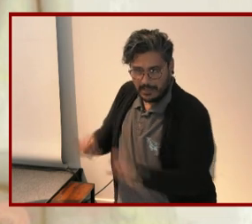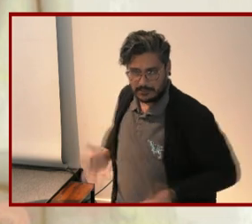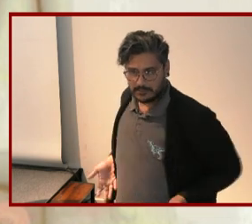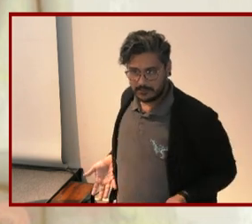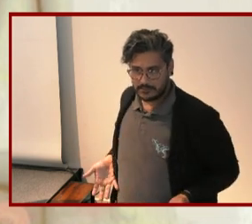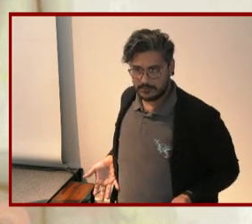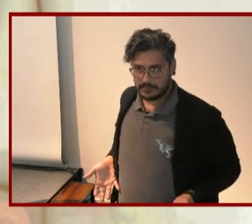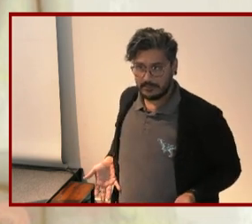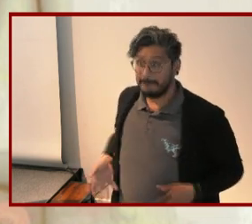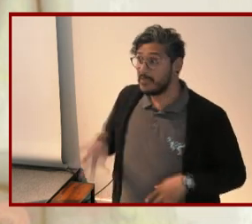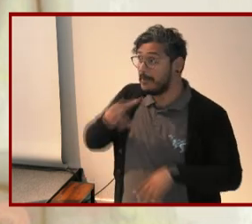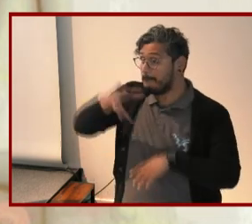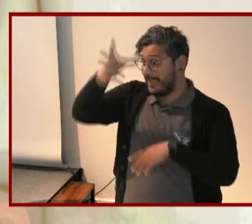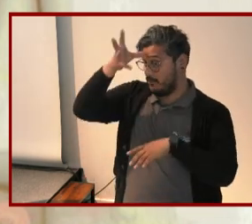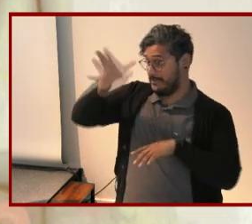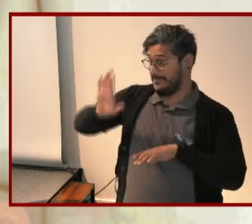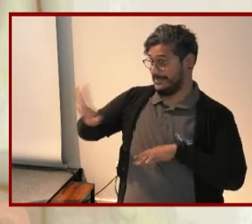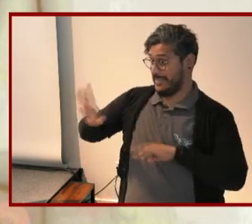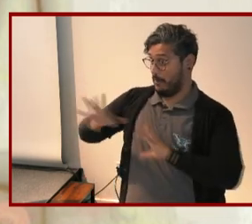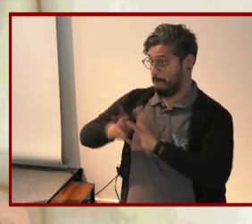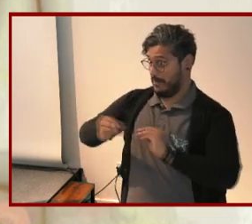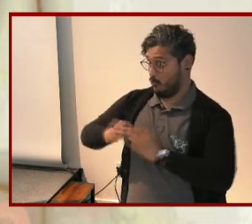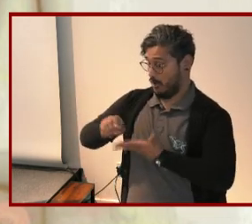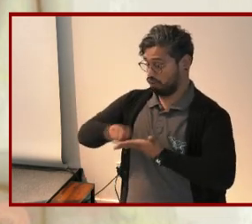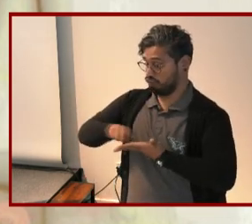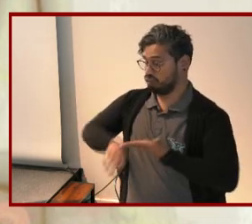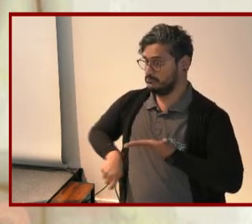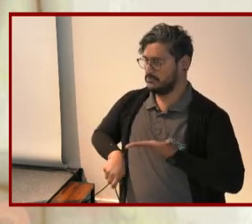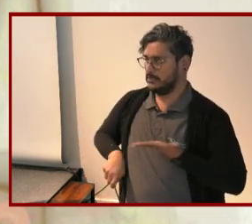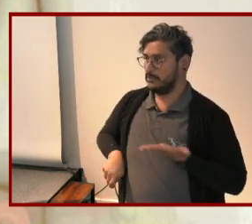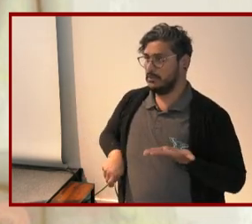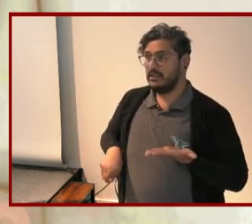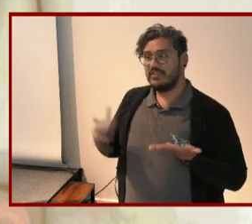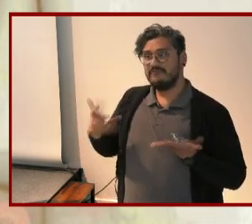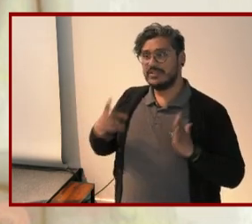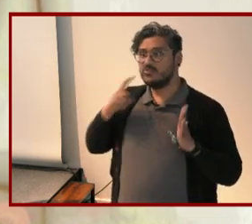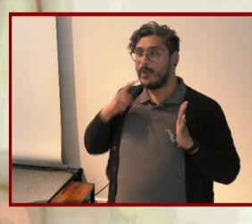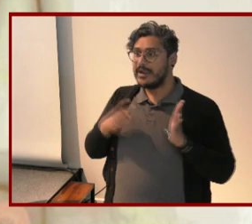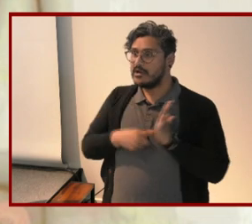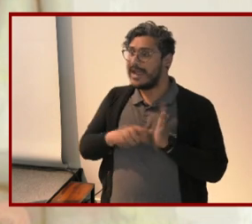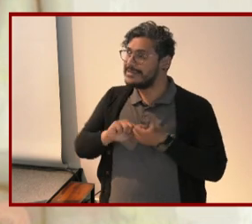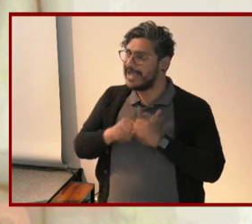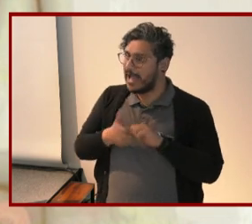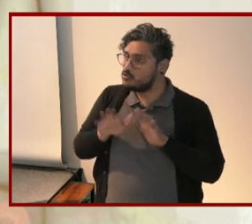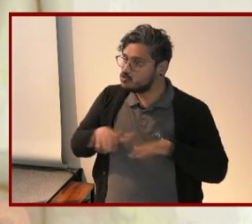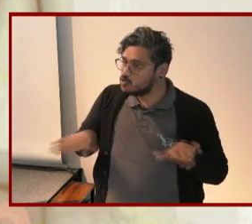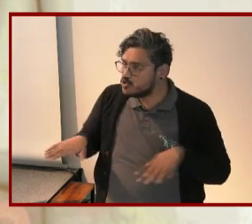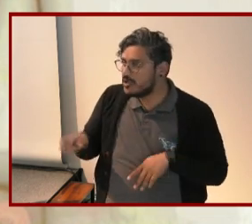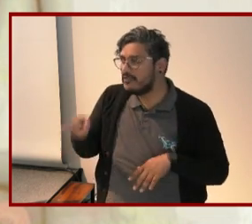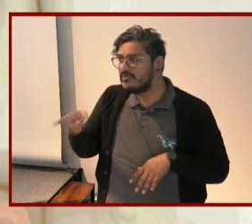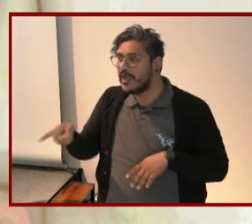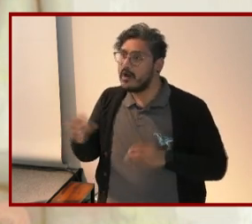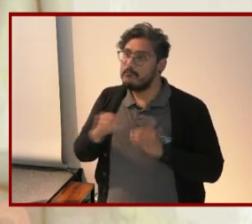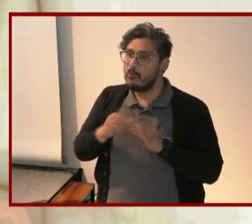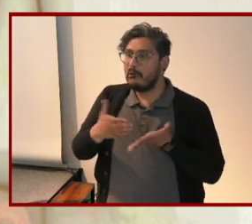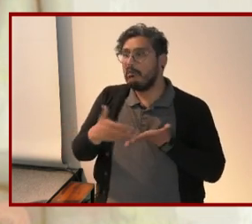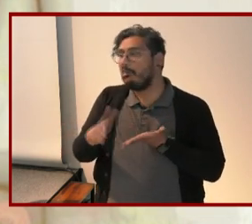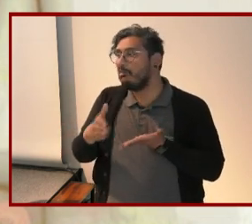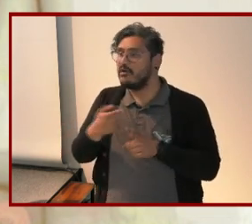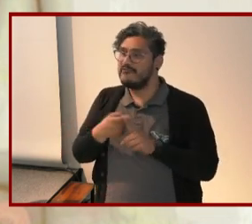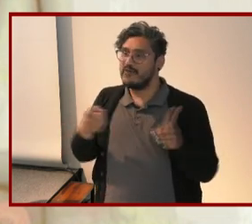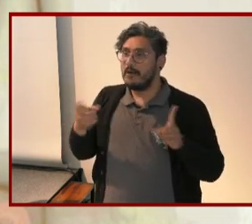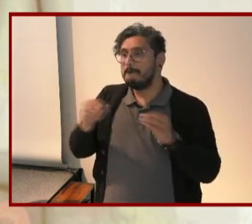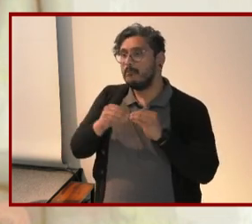memoirists read parent memoirists recognize then the ways in which their children are sort of excluded from common sense